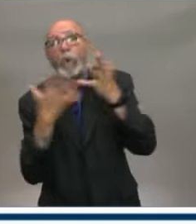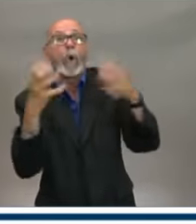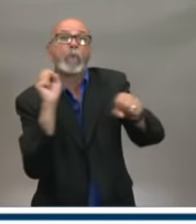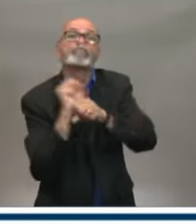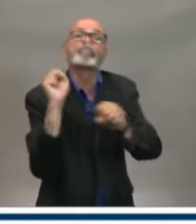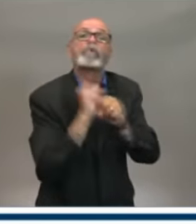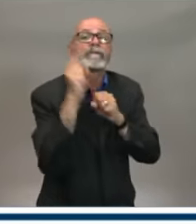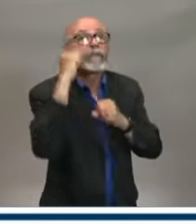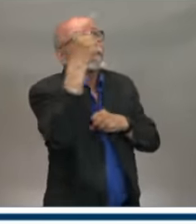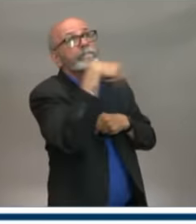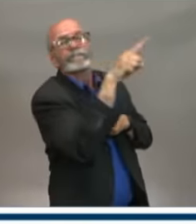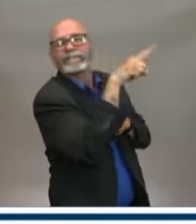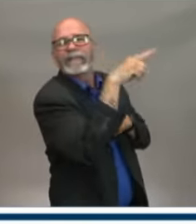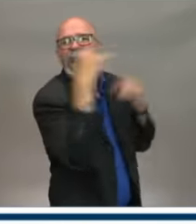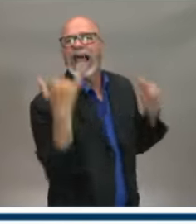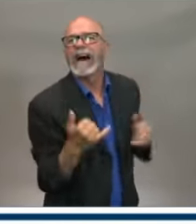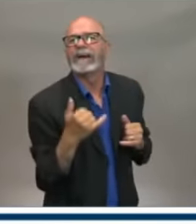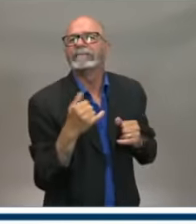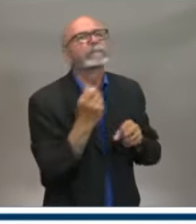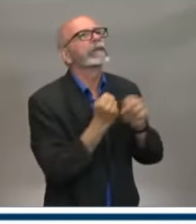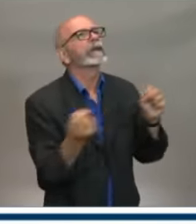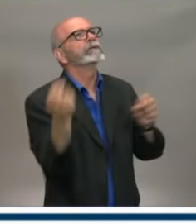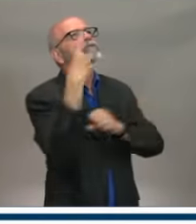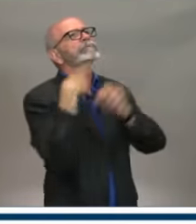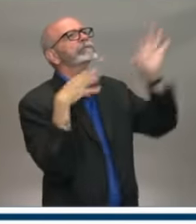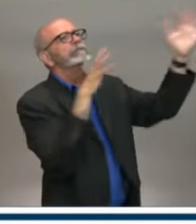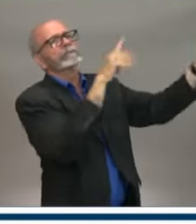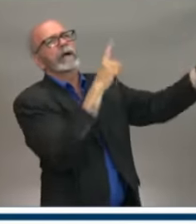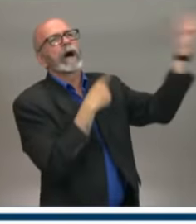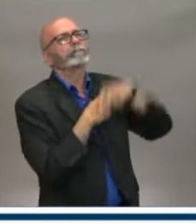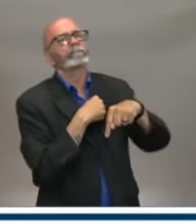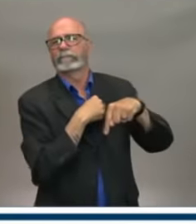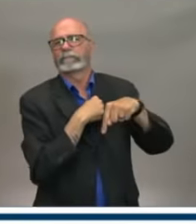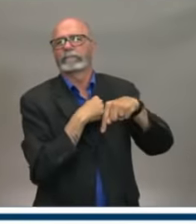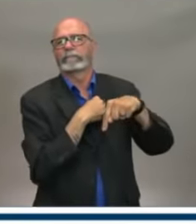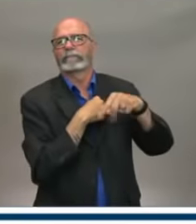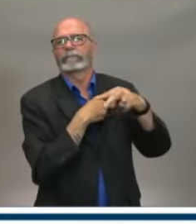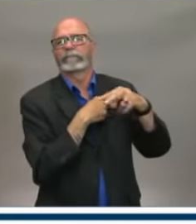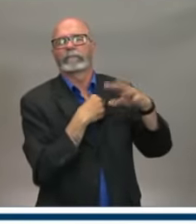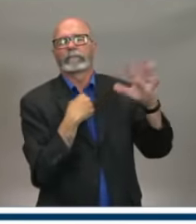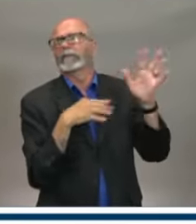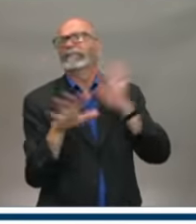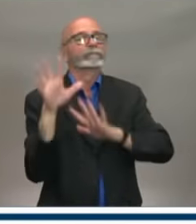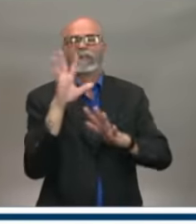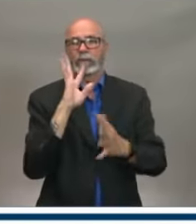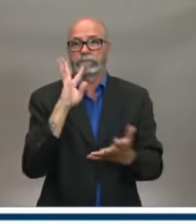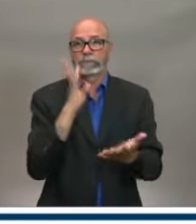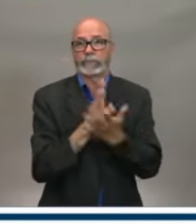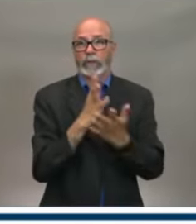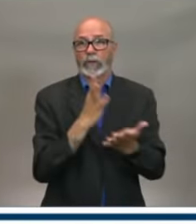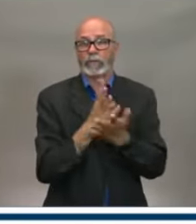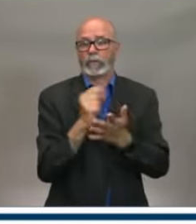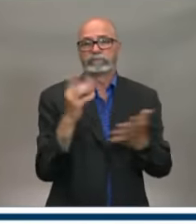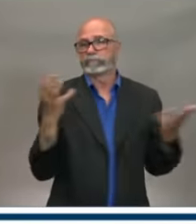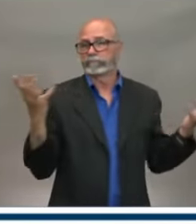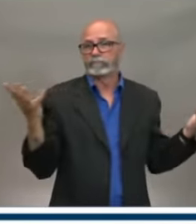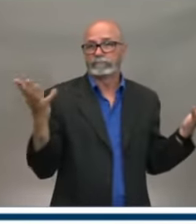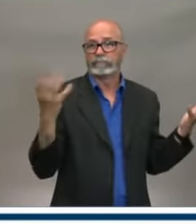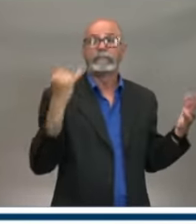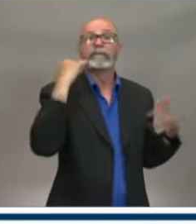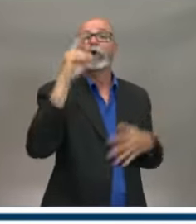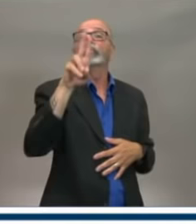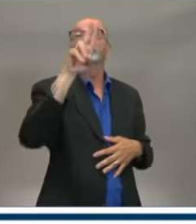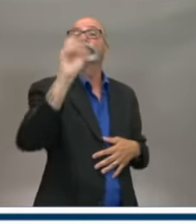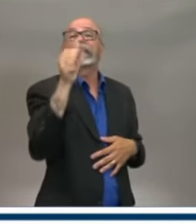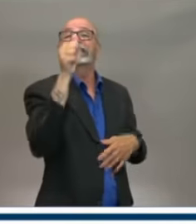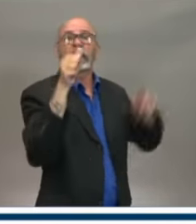season when there's not a vaccine for the disease? And people, especially in the United States, which is the base of our